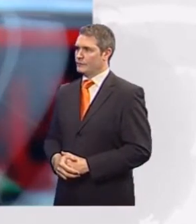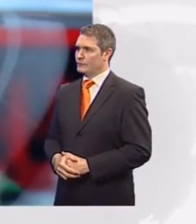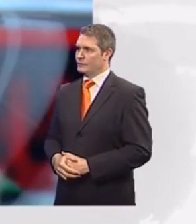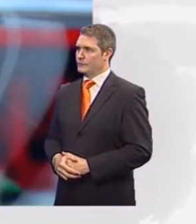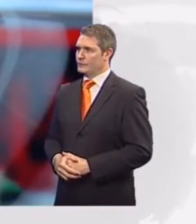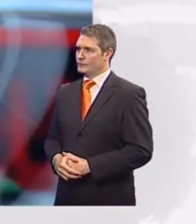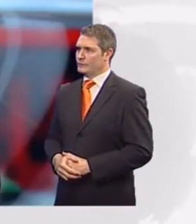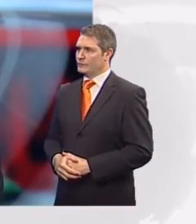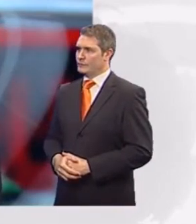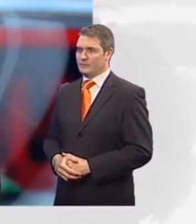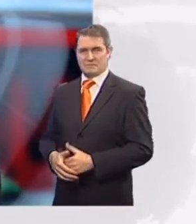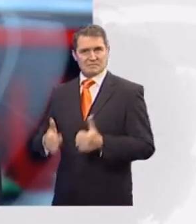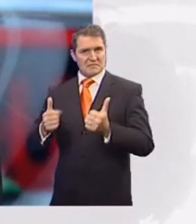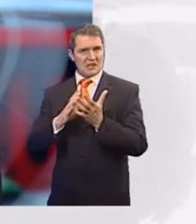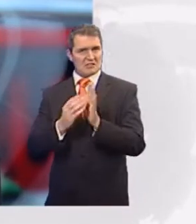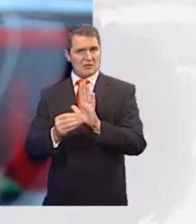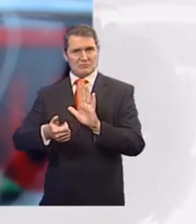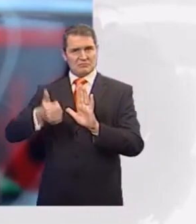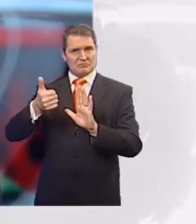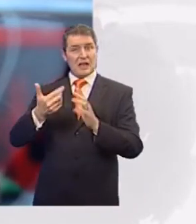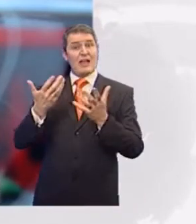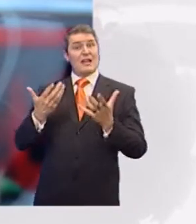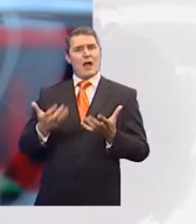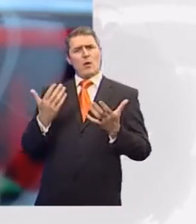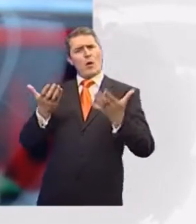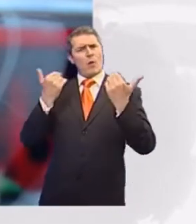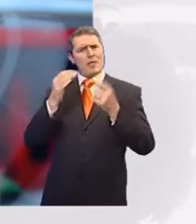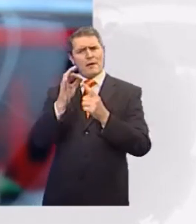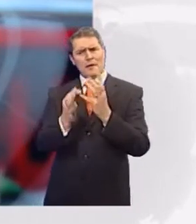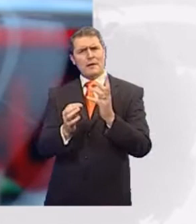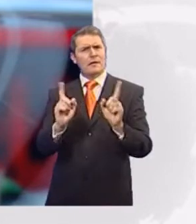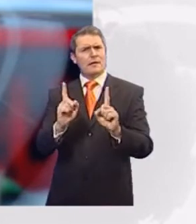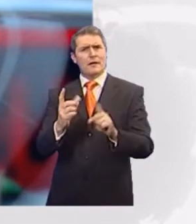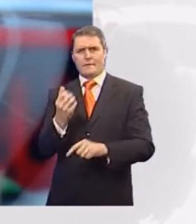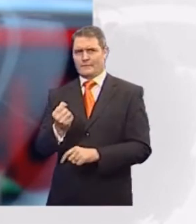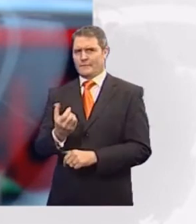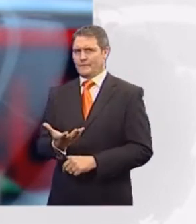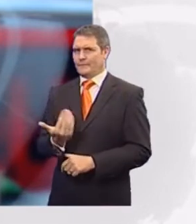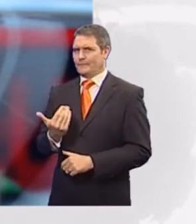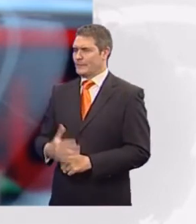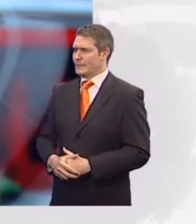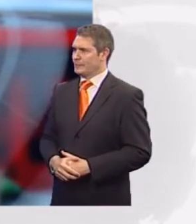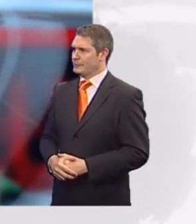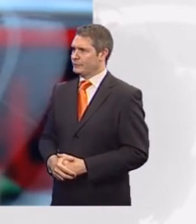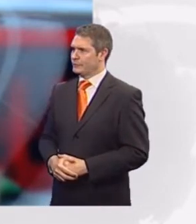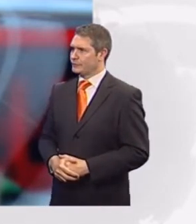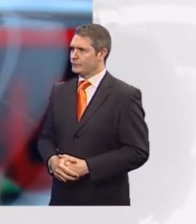An example indeed. Now, let's catch up with the weather details, and Matt Taylor's here to tell us.